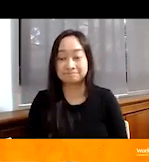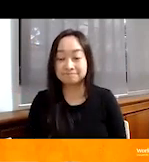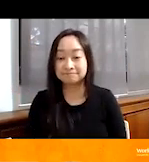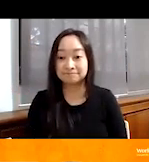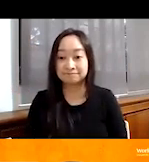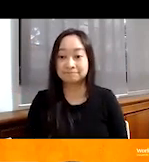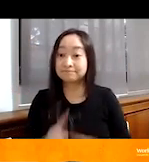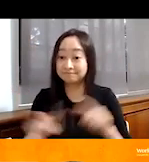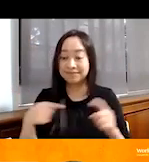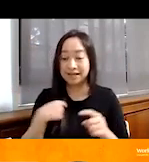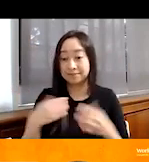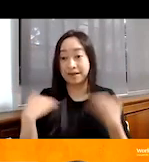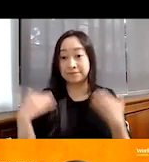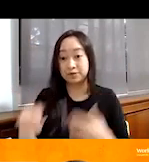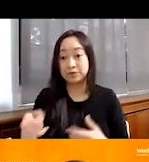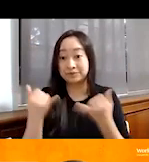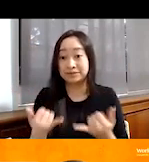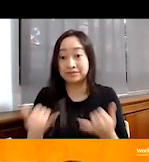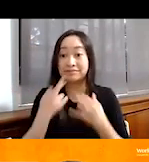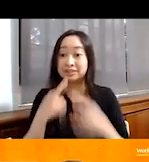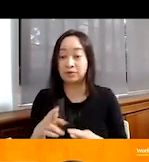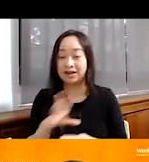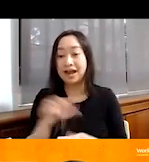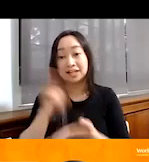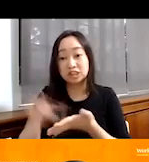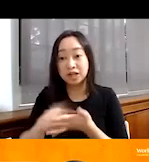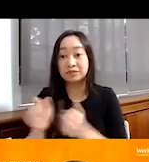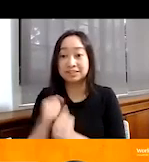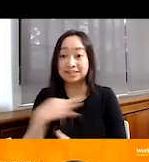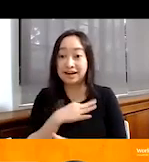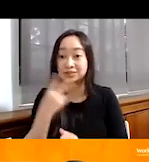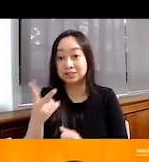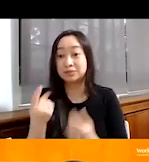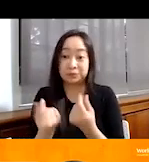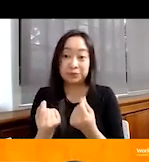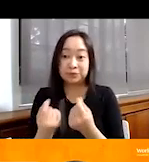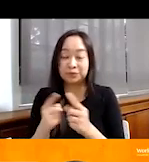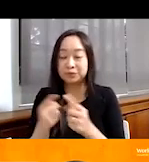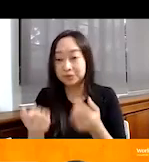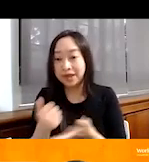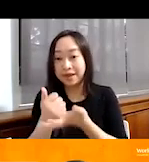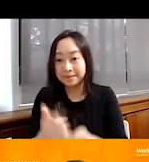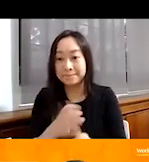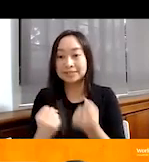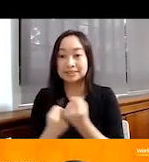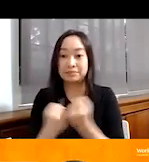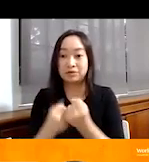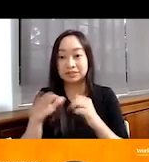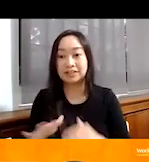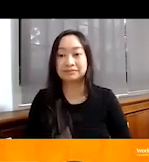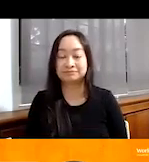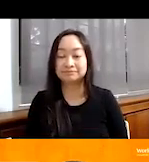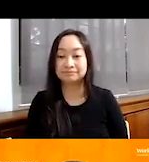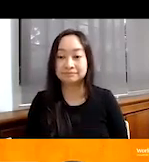But I'm glad that you immediately responded and checked with the staff to see what we can do to actually help and support the child.